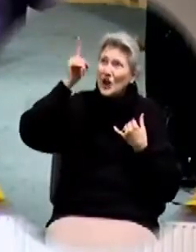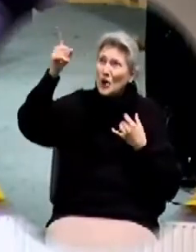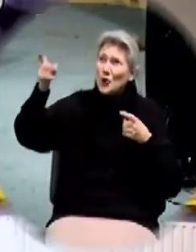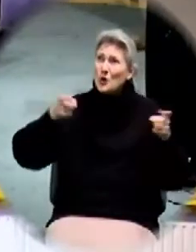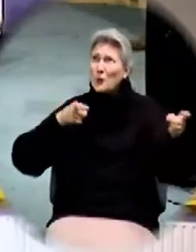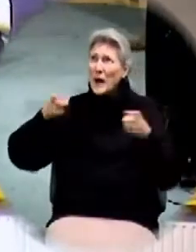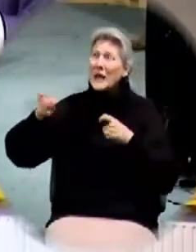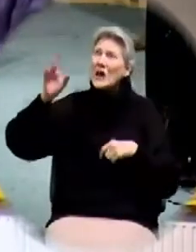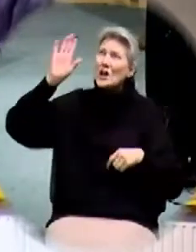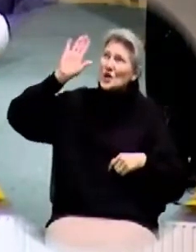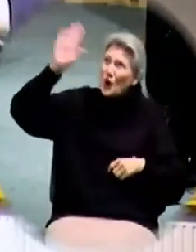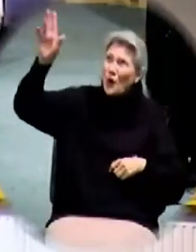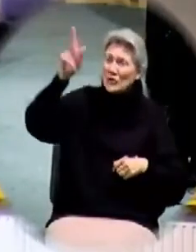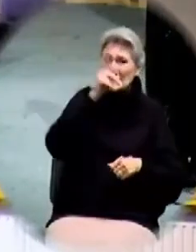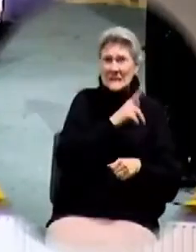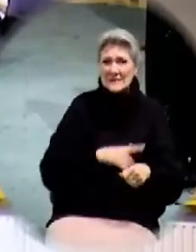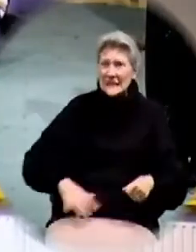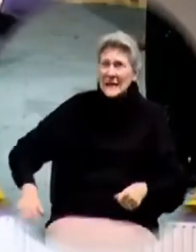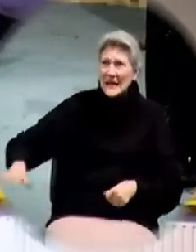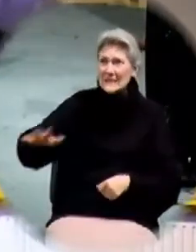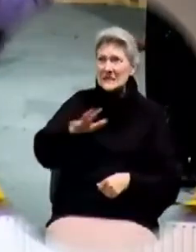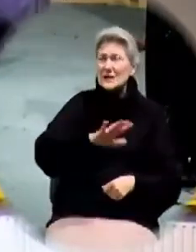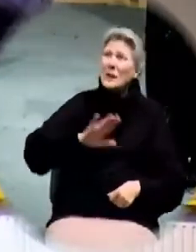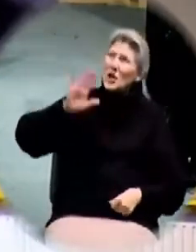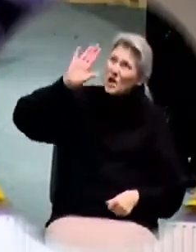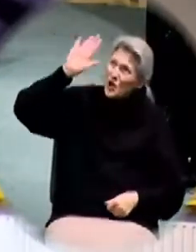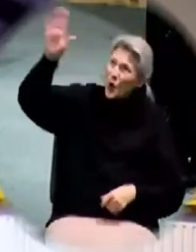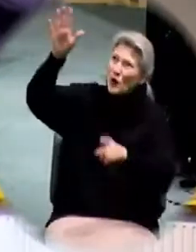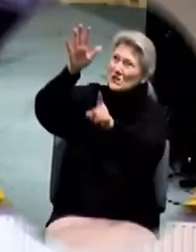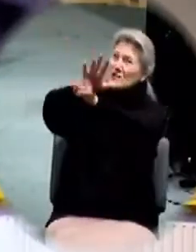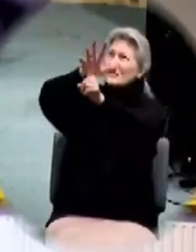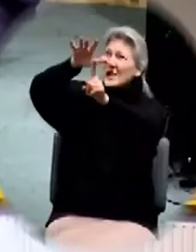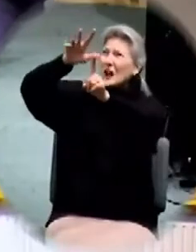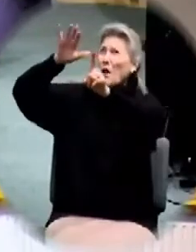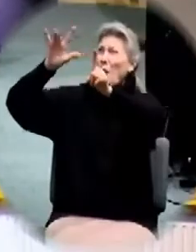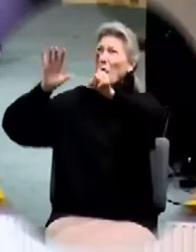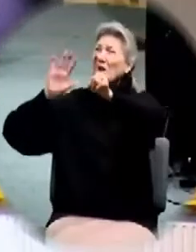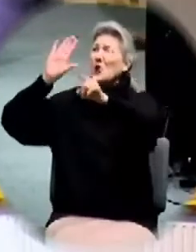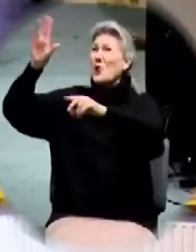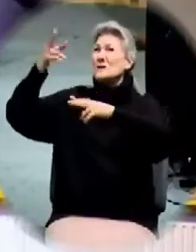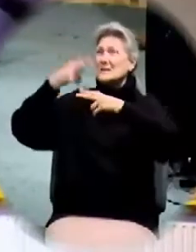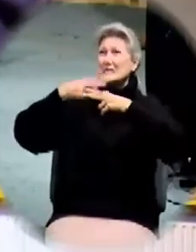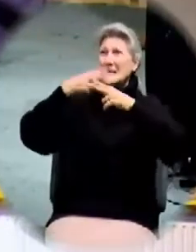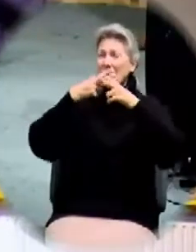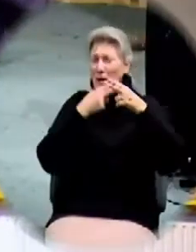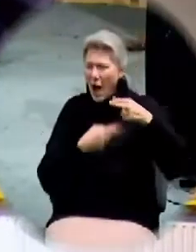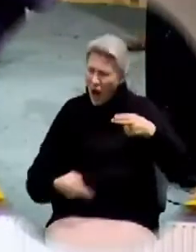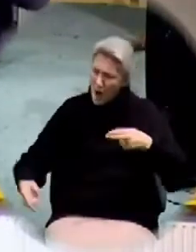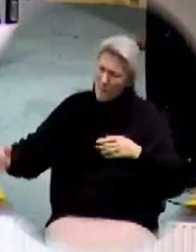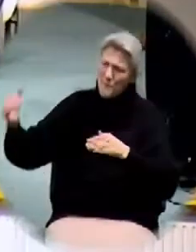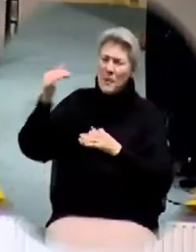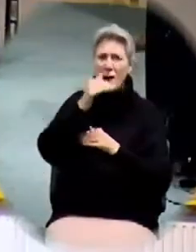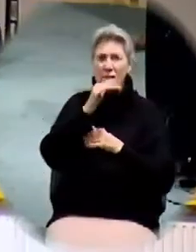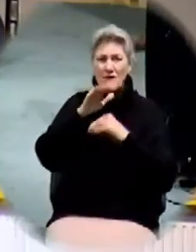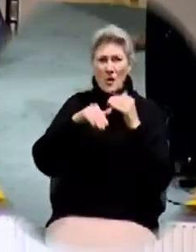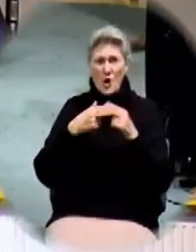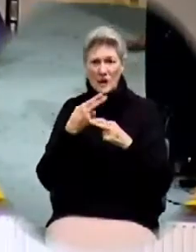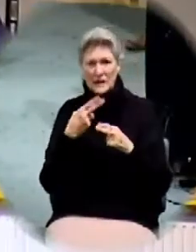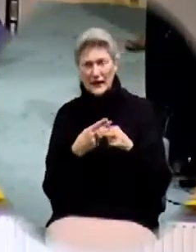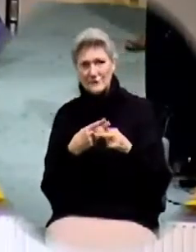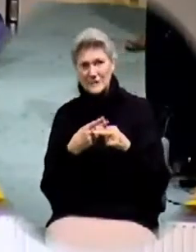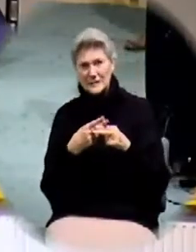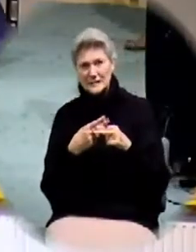yours yours the kingdom yours is the glory yours is the name above all